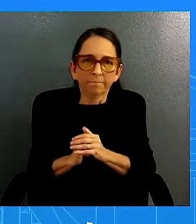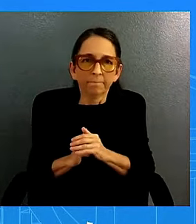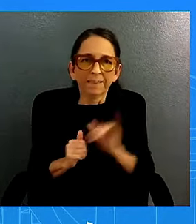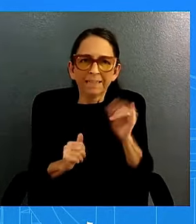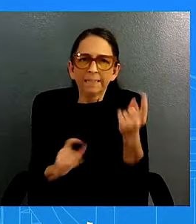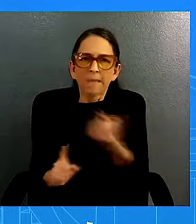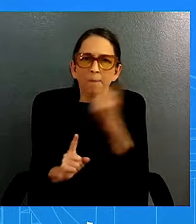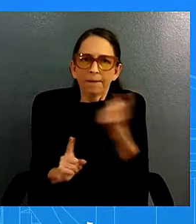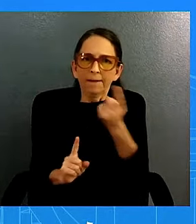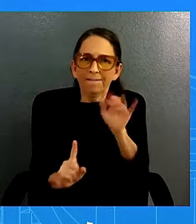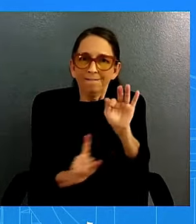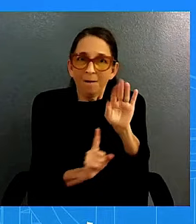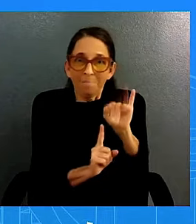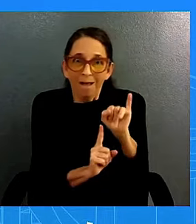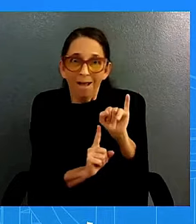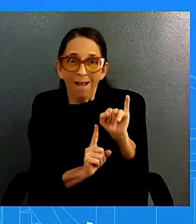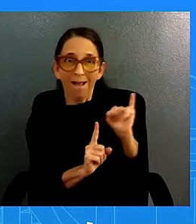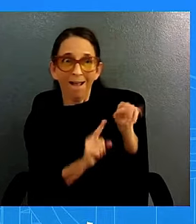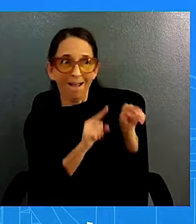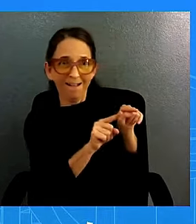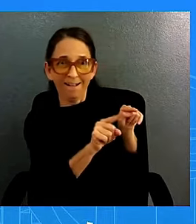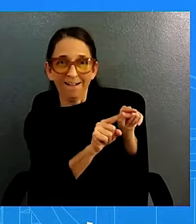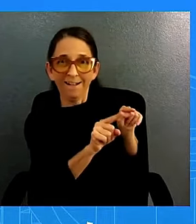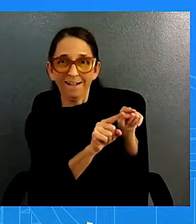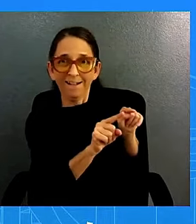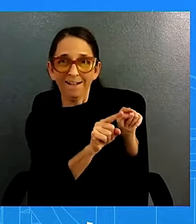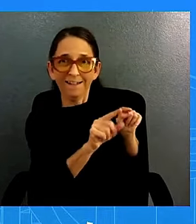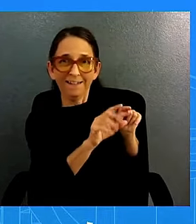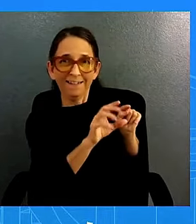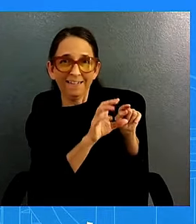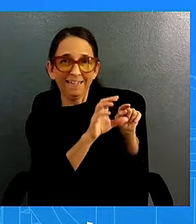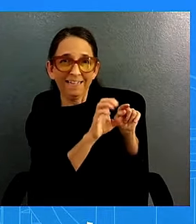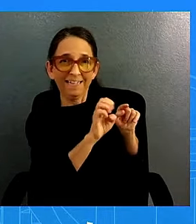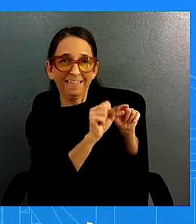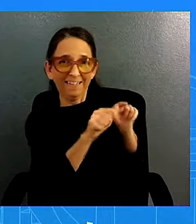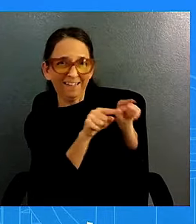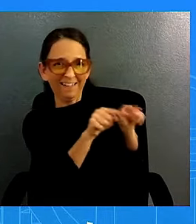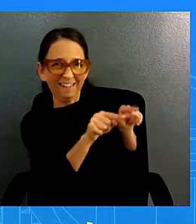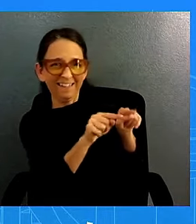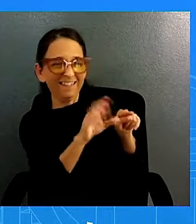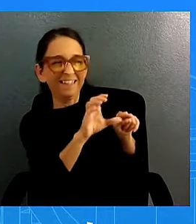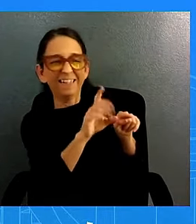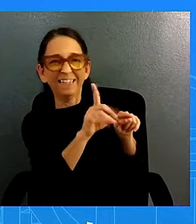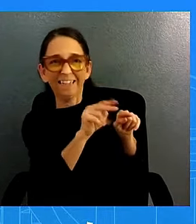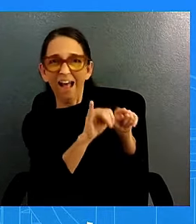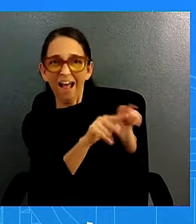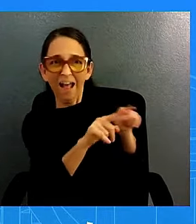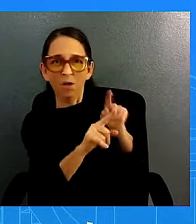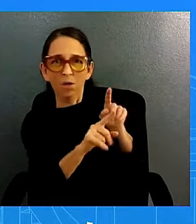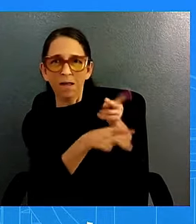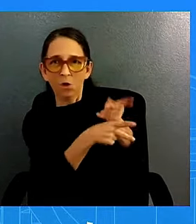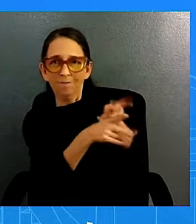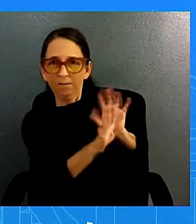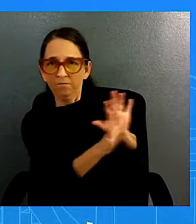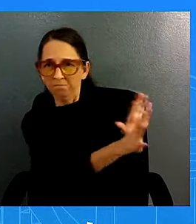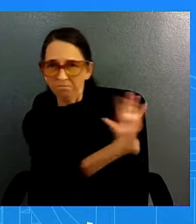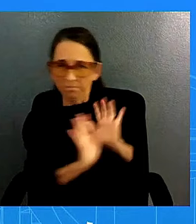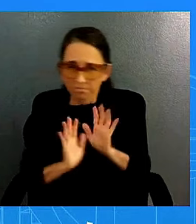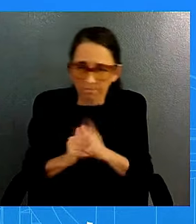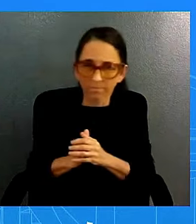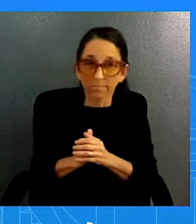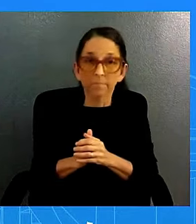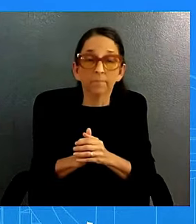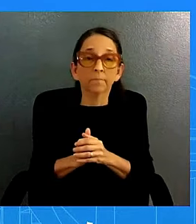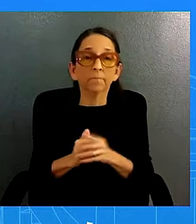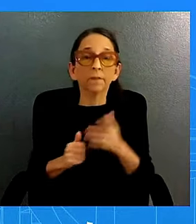speak to i cannot speak that to that from here these people were white house officials who weren't on the wilmington payroll at the time being